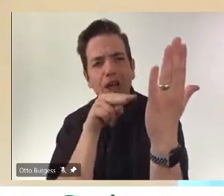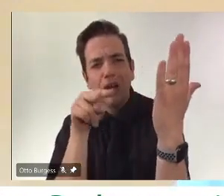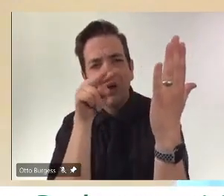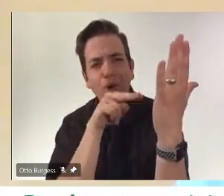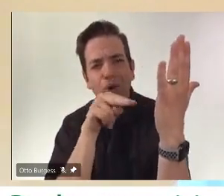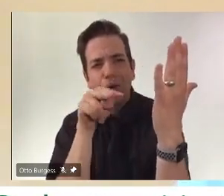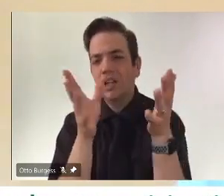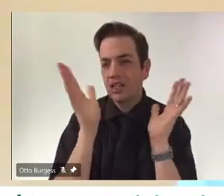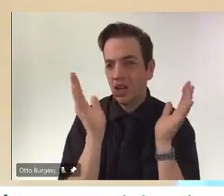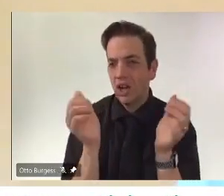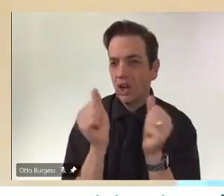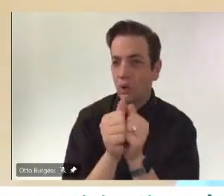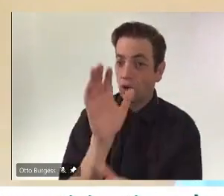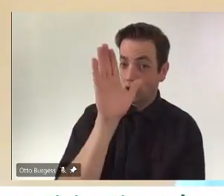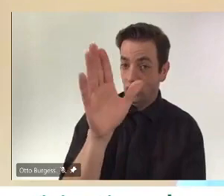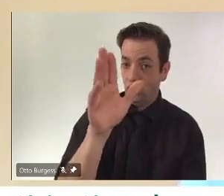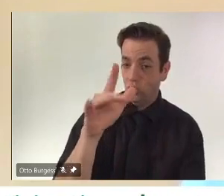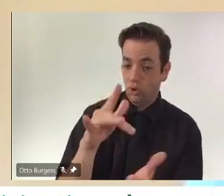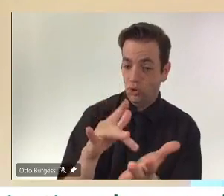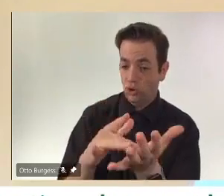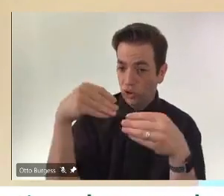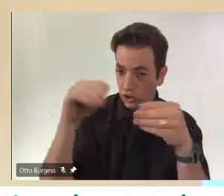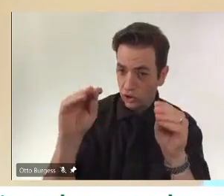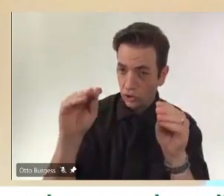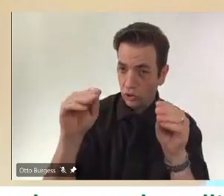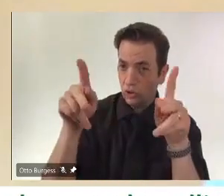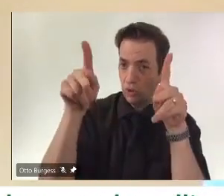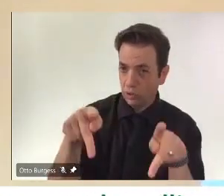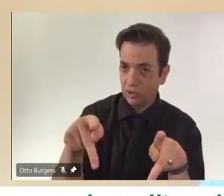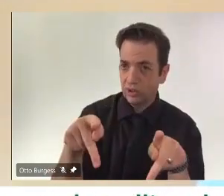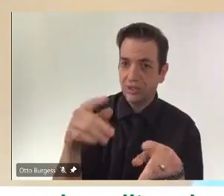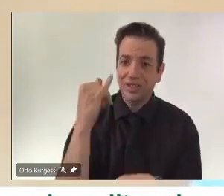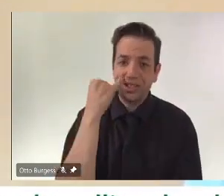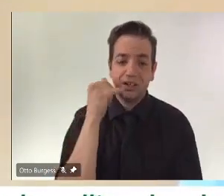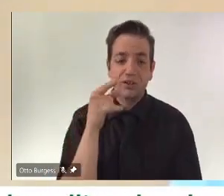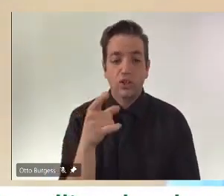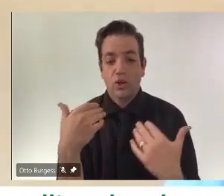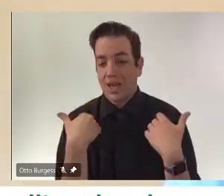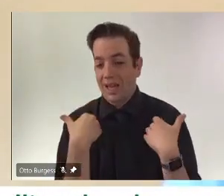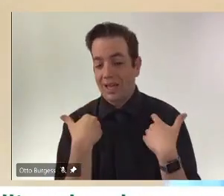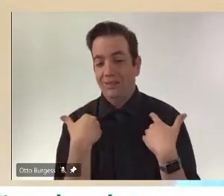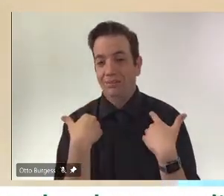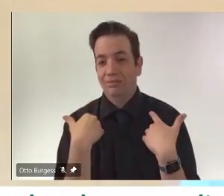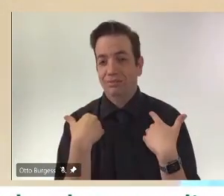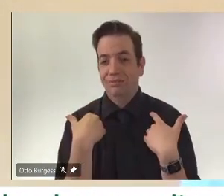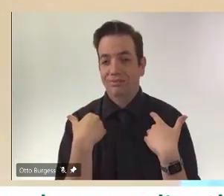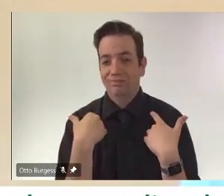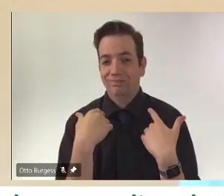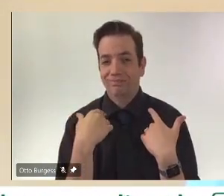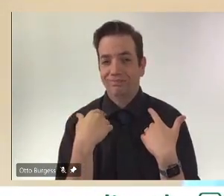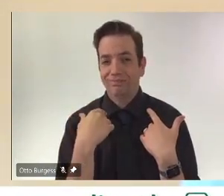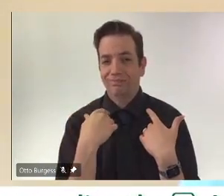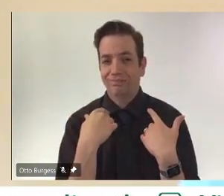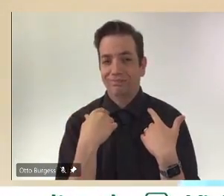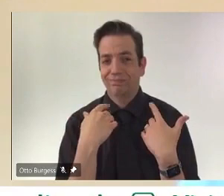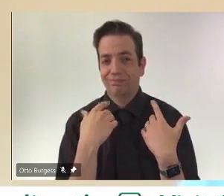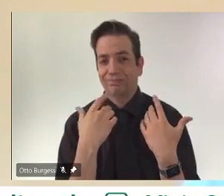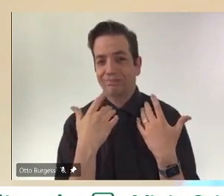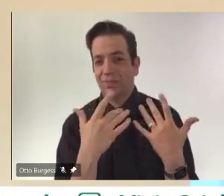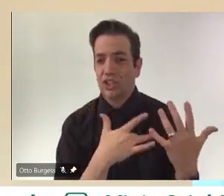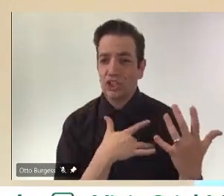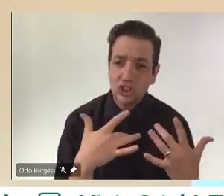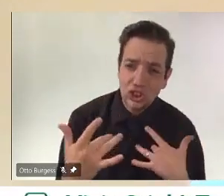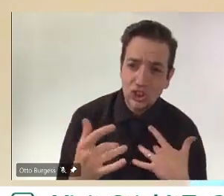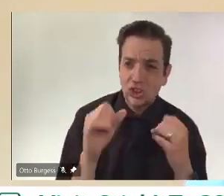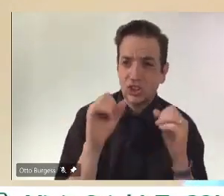that if you have questions, having a discussion with your healthcare provider answers many questions. And in many cases,